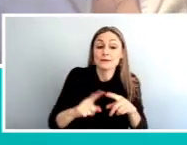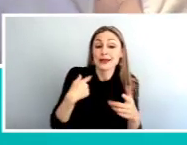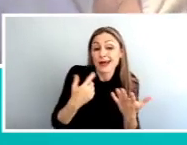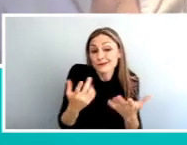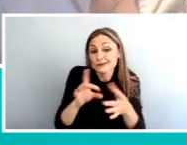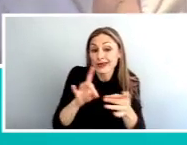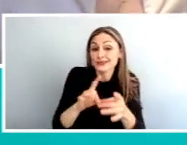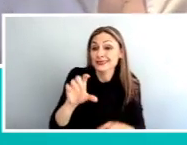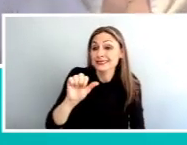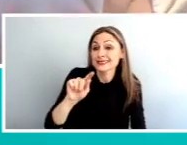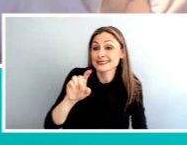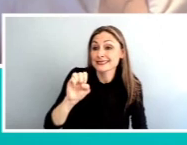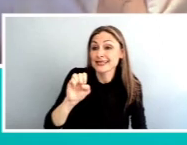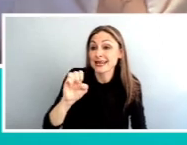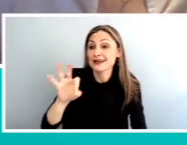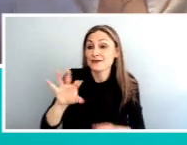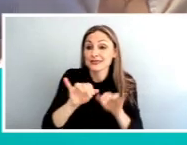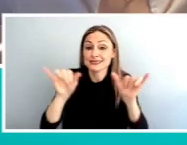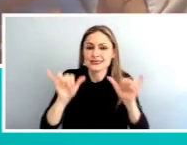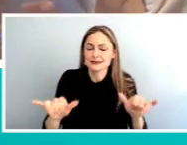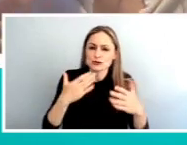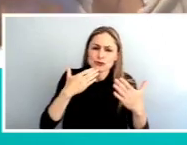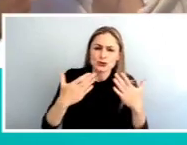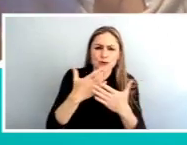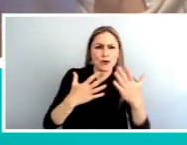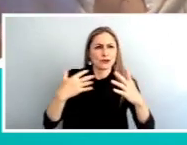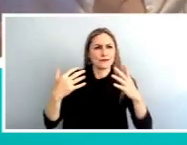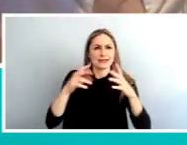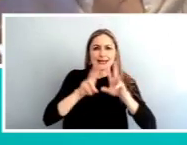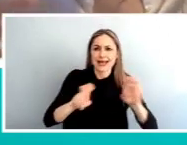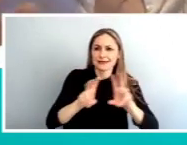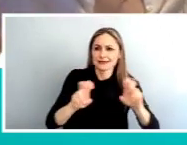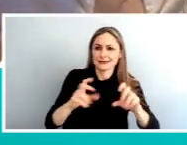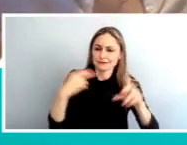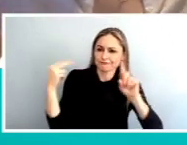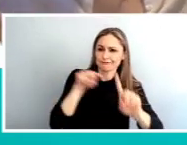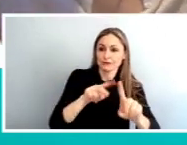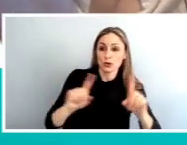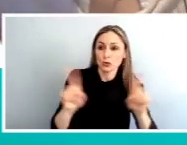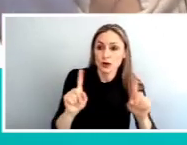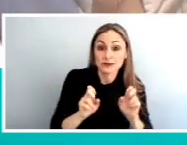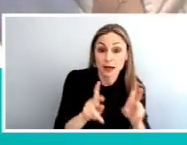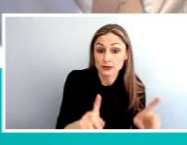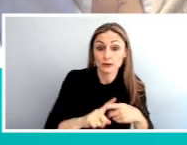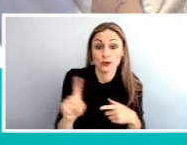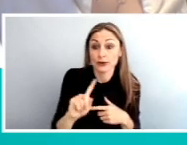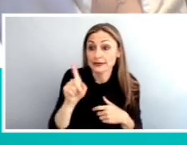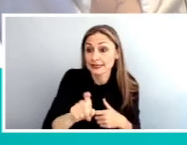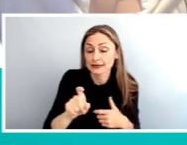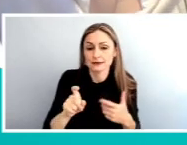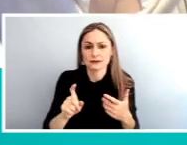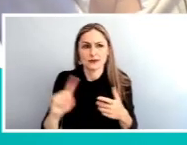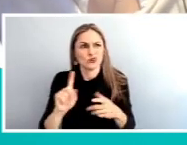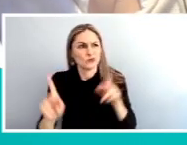part of the analysis, and it really gives us this blank slate perspective on where the opportunities are, where the needs are, where people need transit the